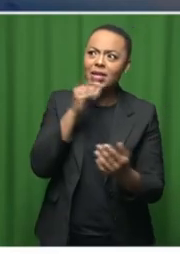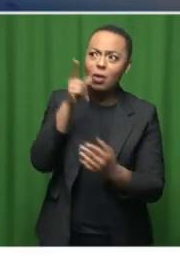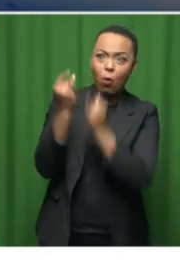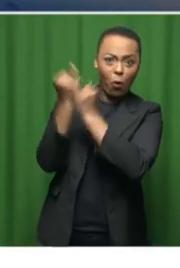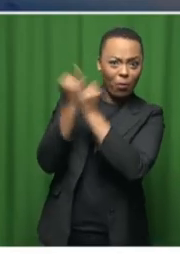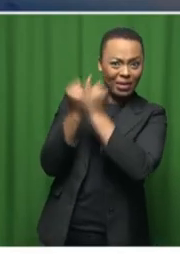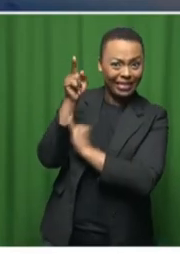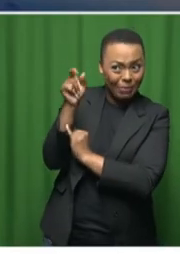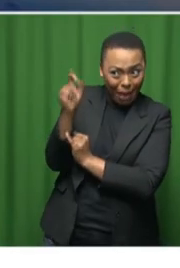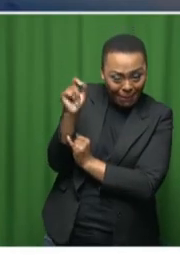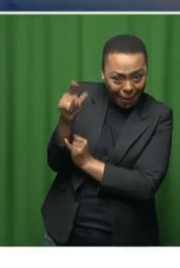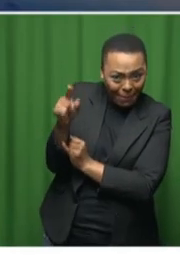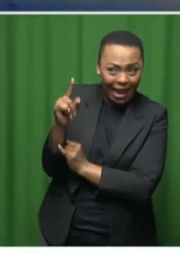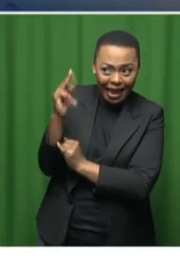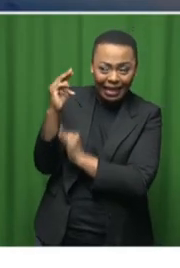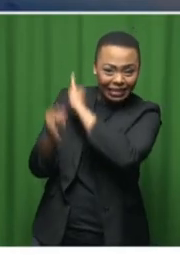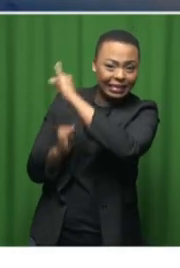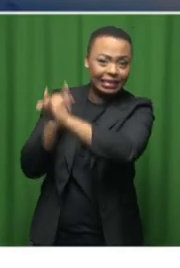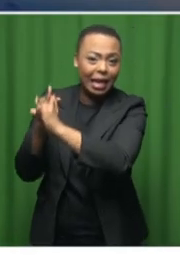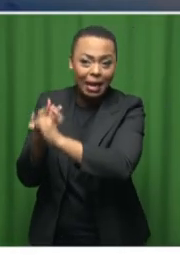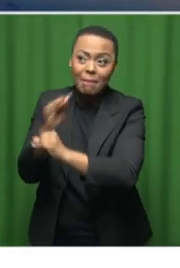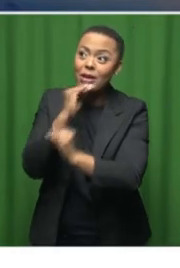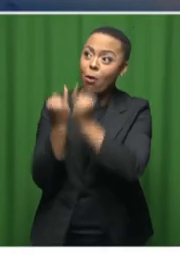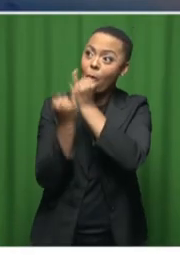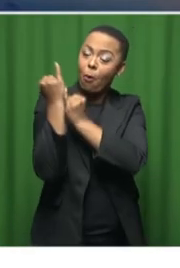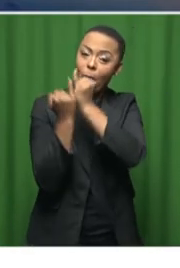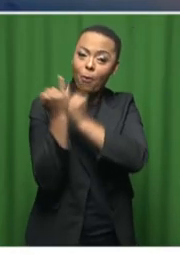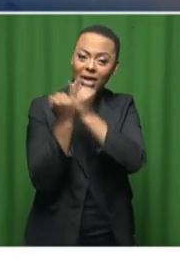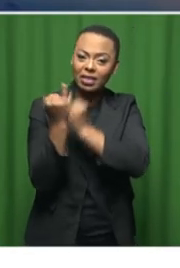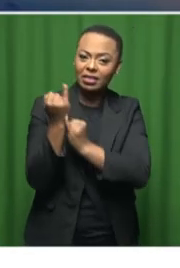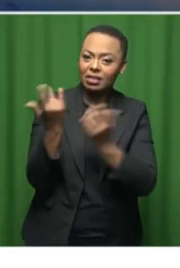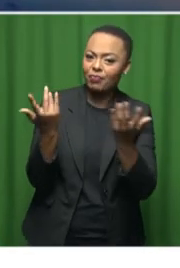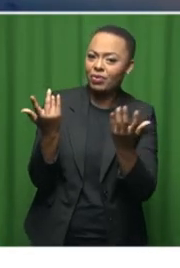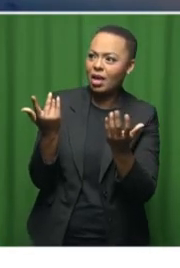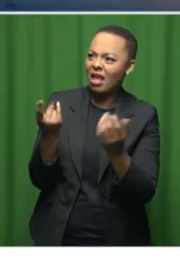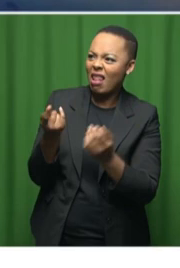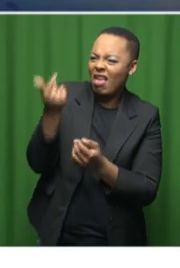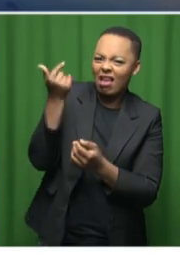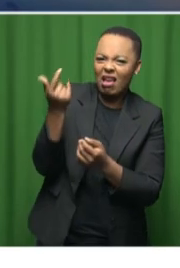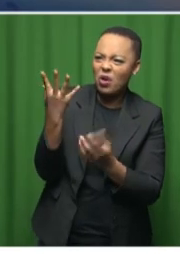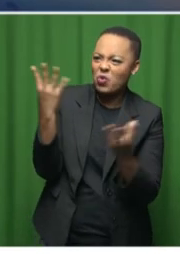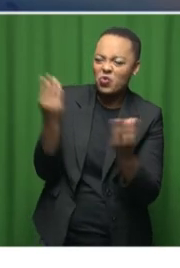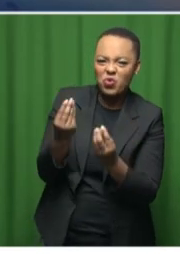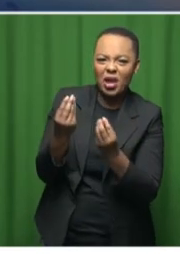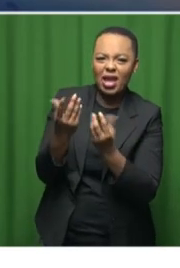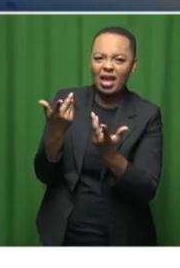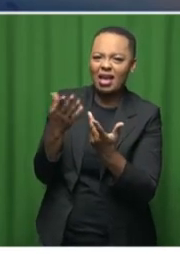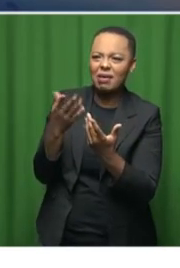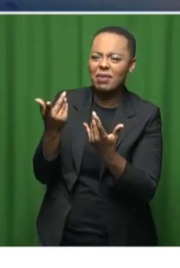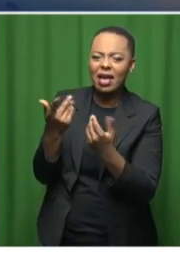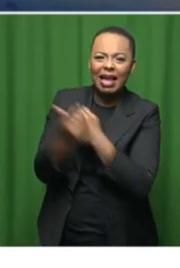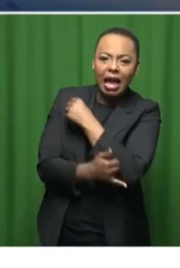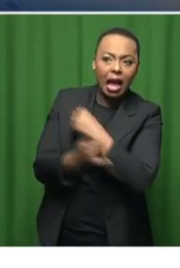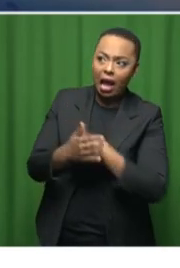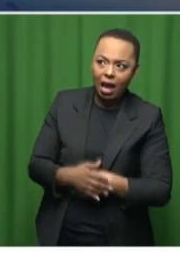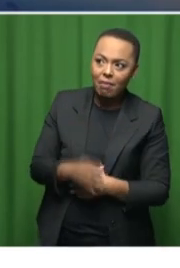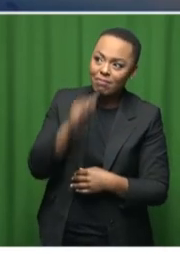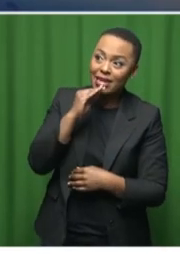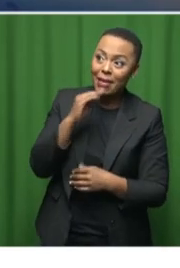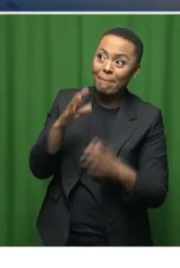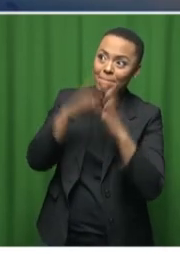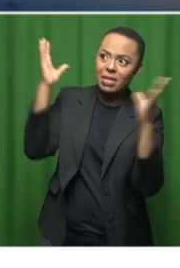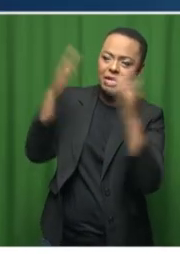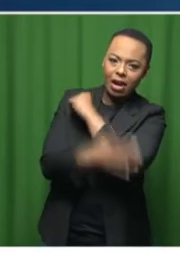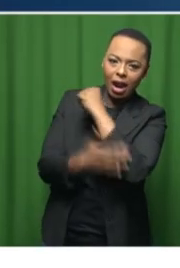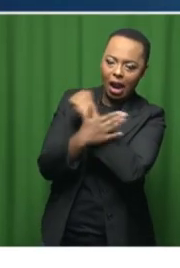compete. And believe you me, we're not competing with the, you know, we're competing with the best in the world. It's the U.S. that says you are on par